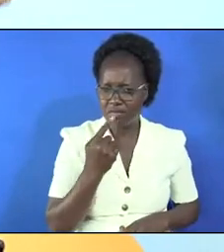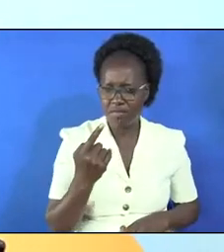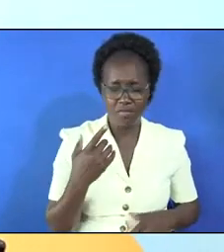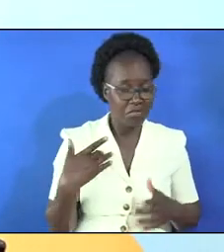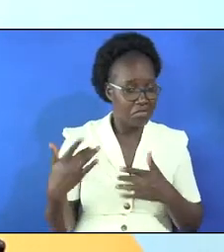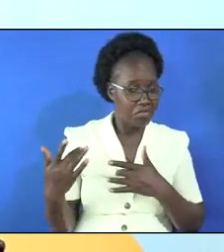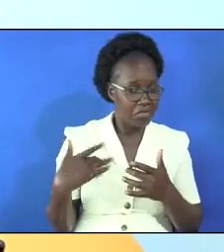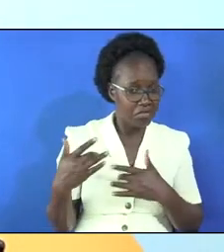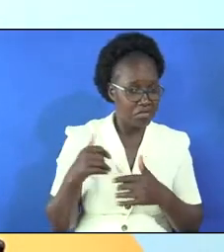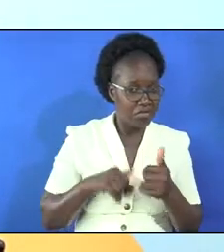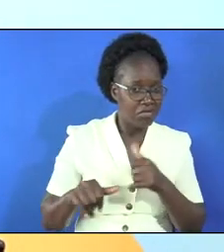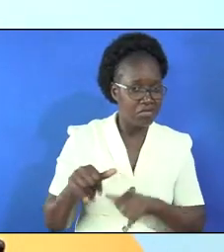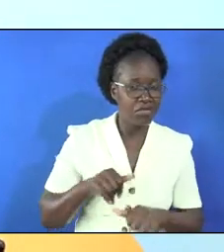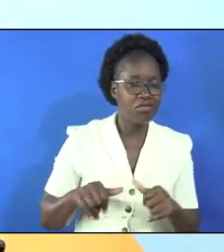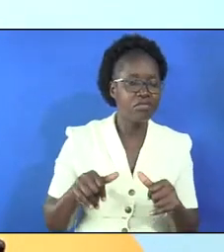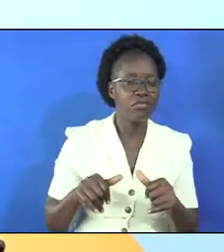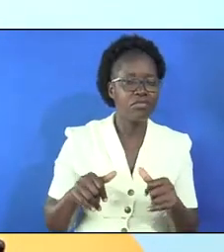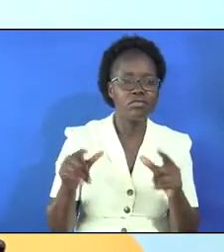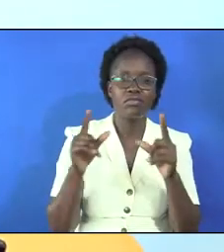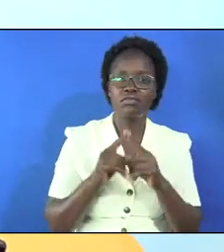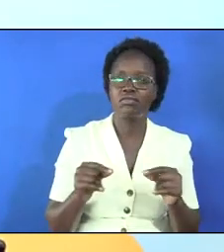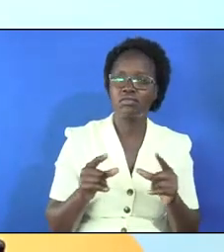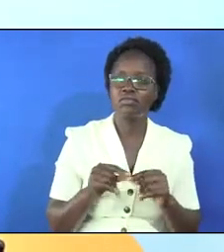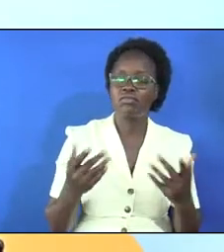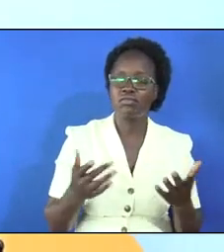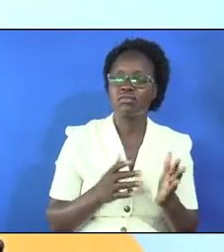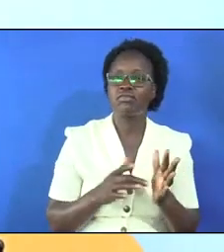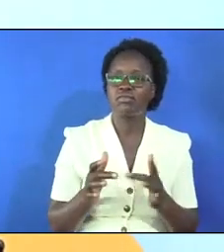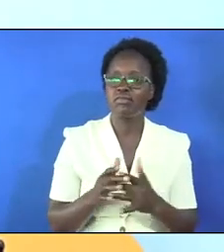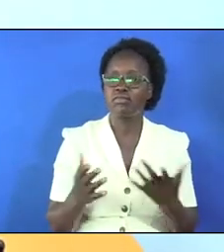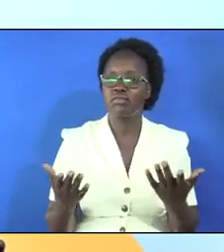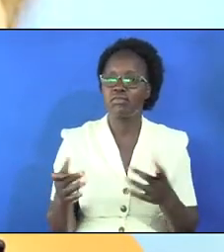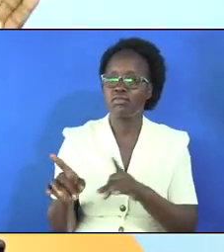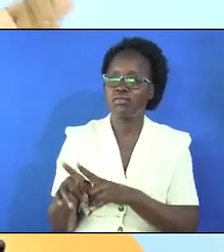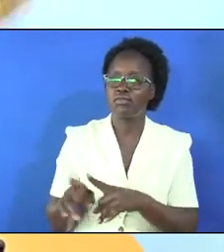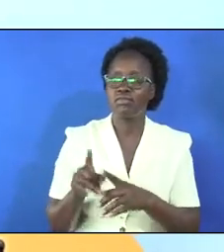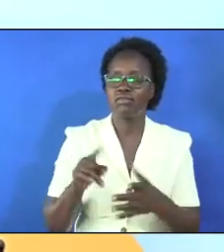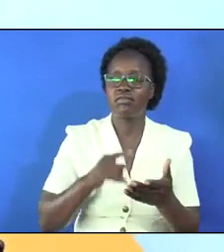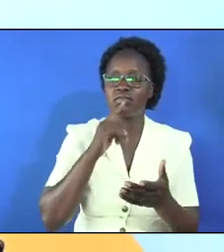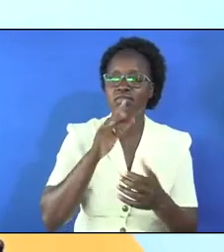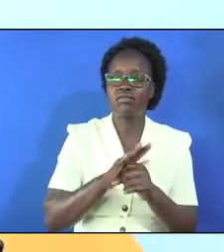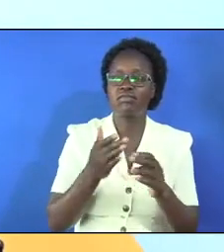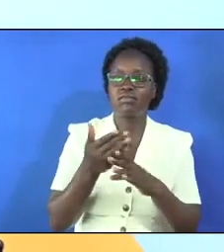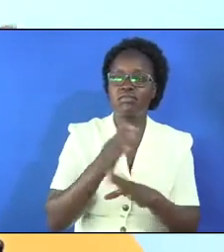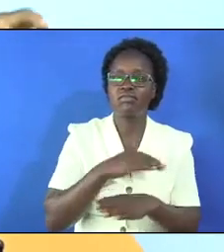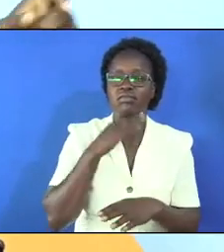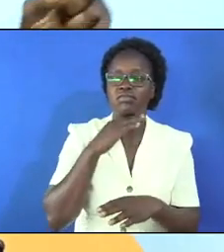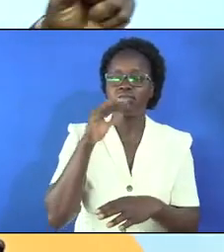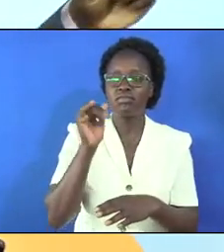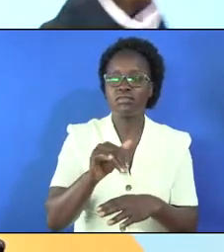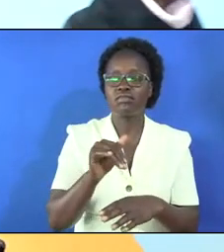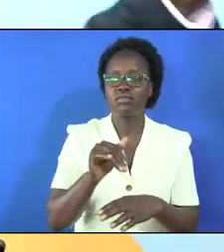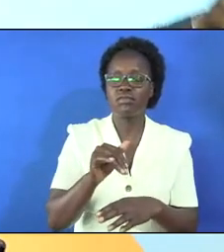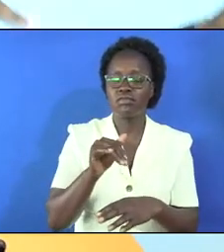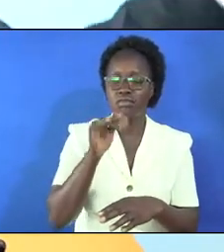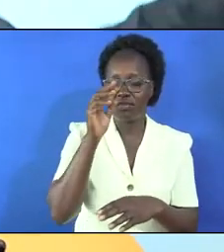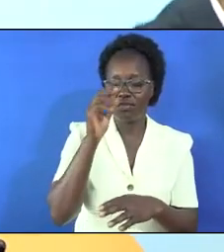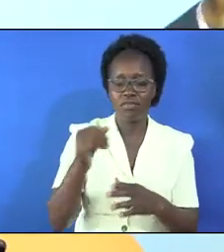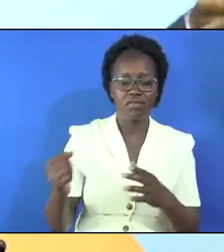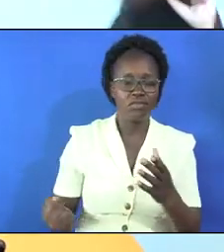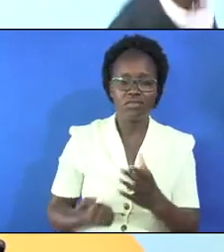concerned about the the the messages of jesus and even what he promised before he died that i will